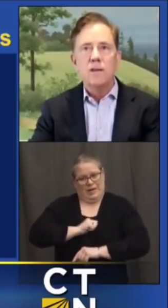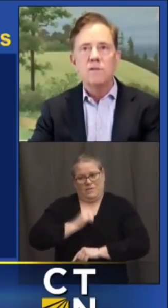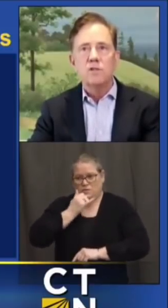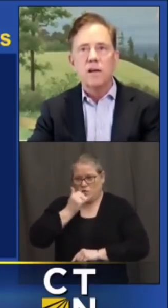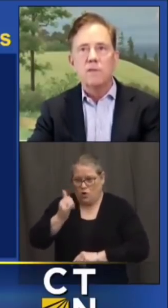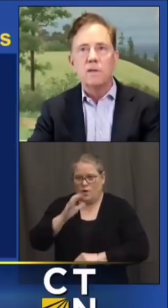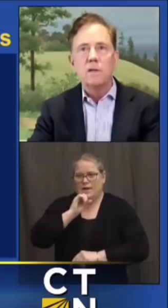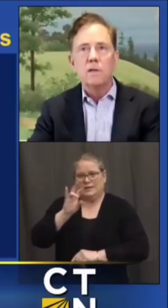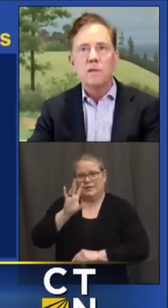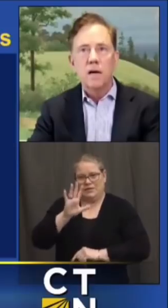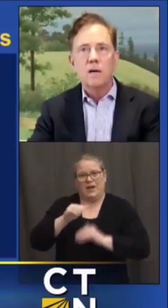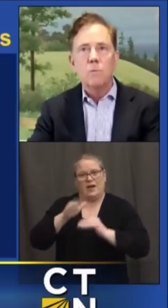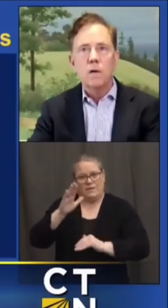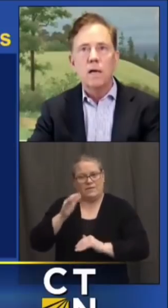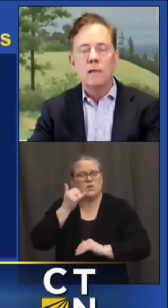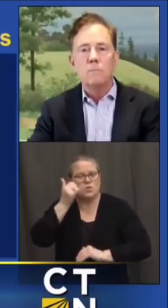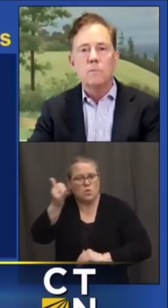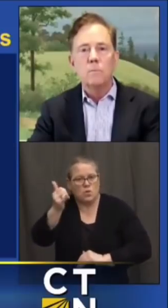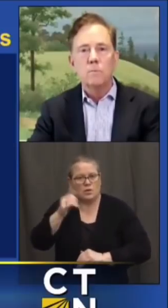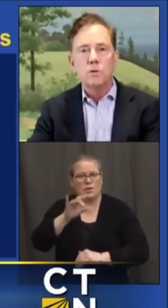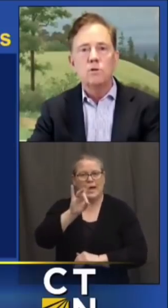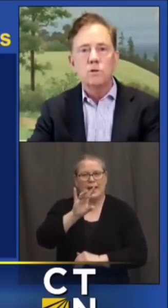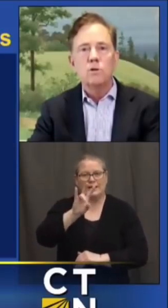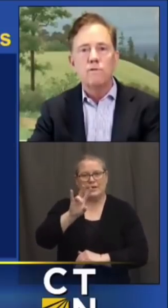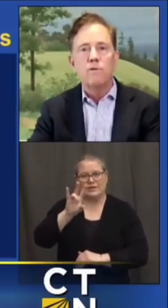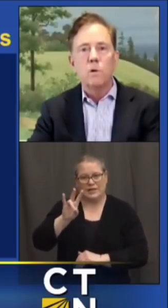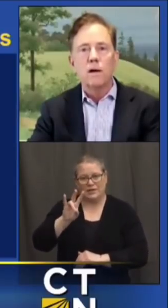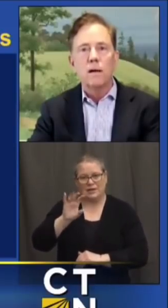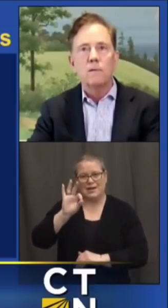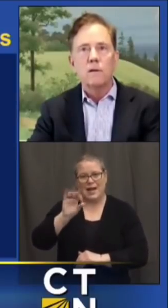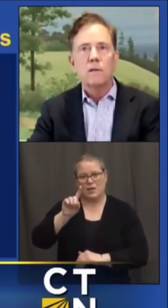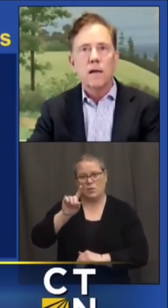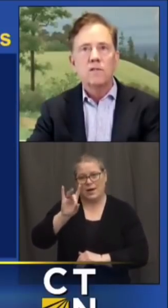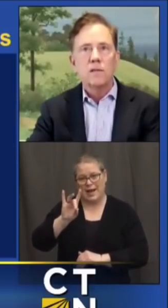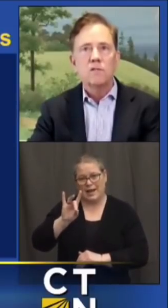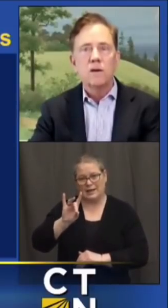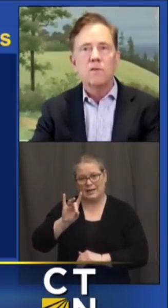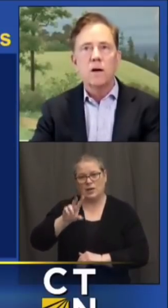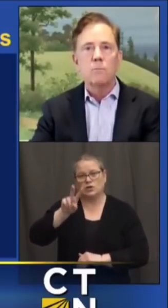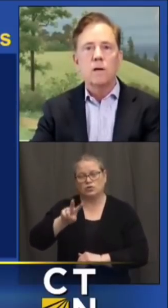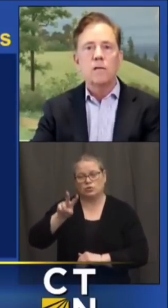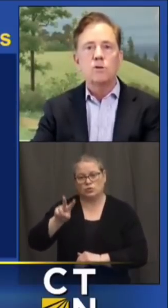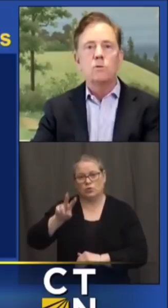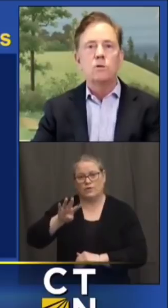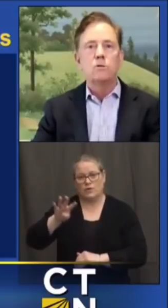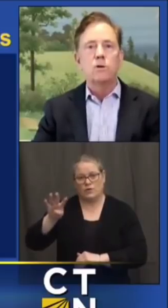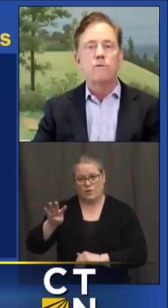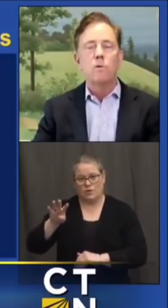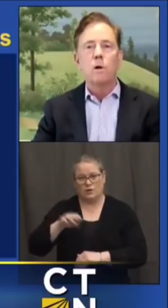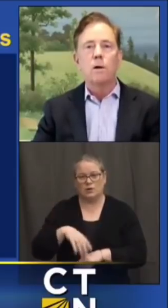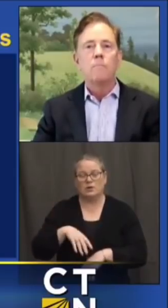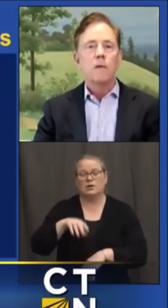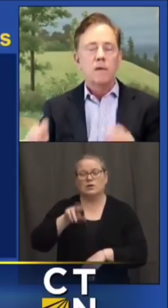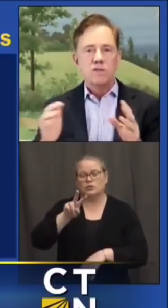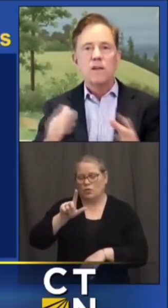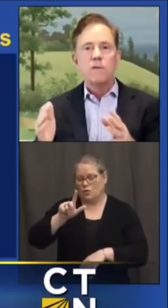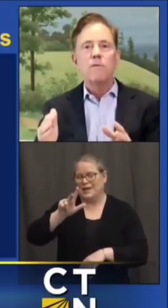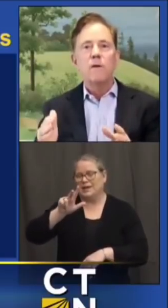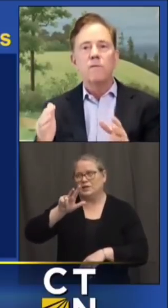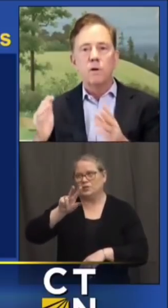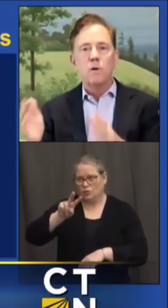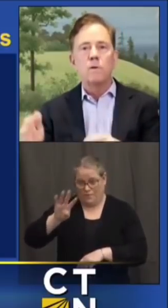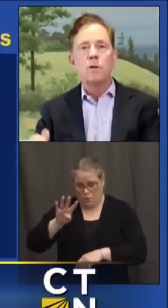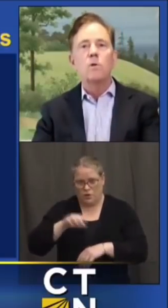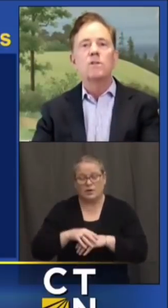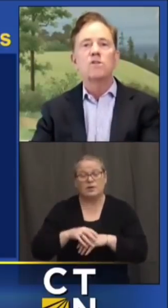877-918-2224 877-918-2224 75